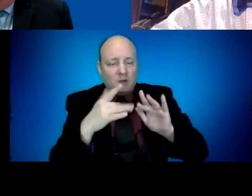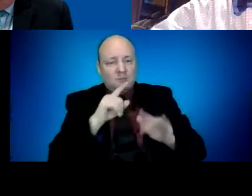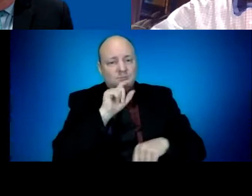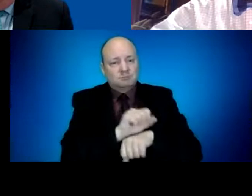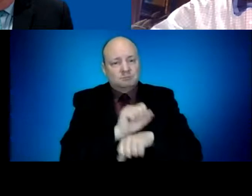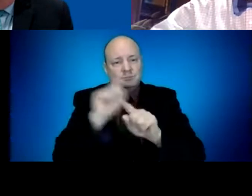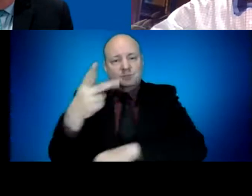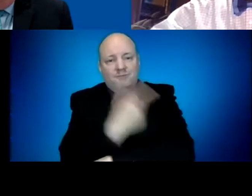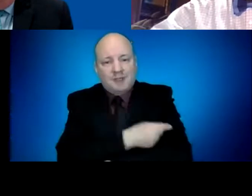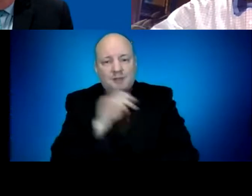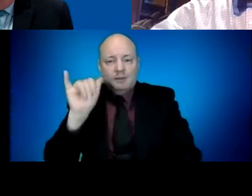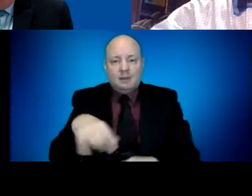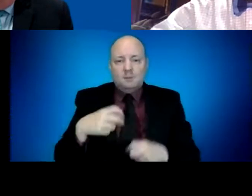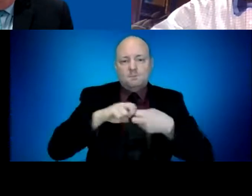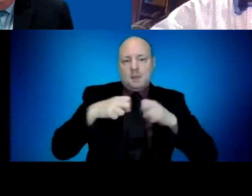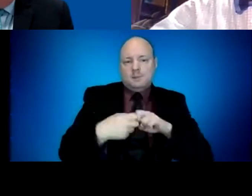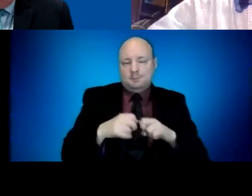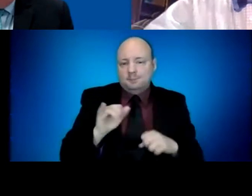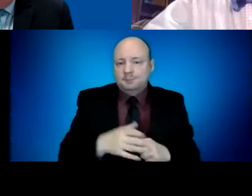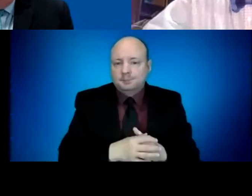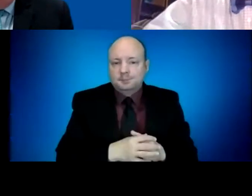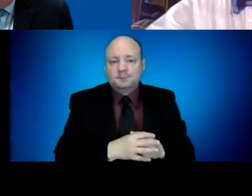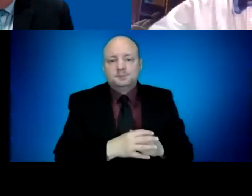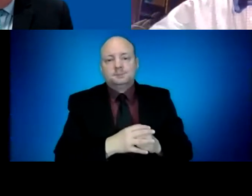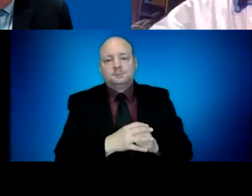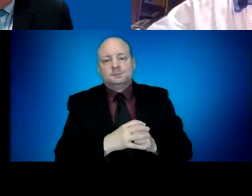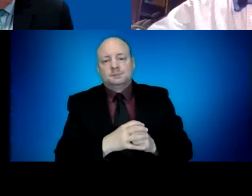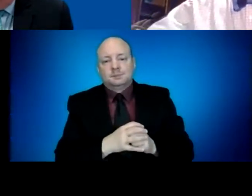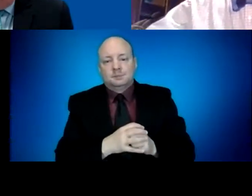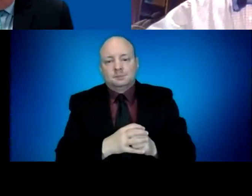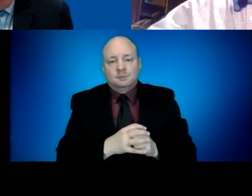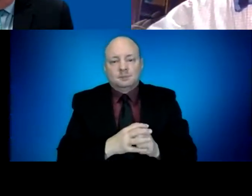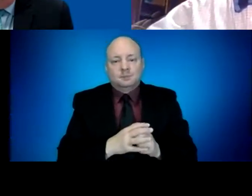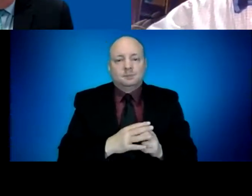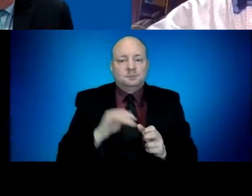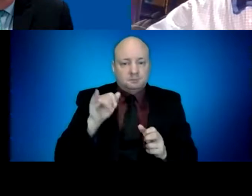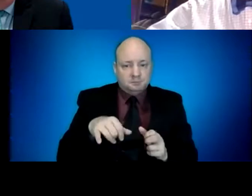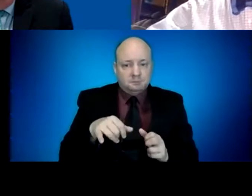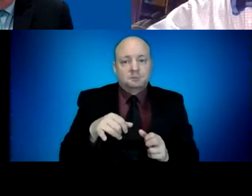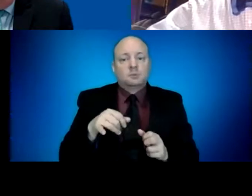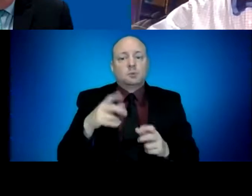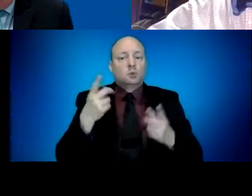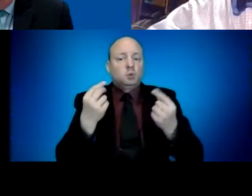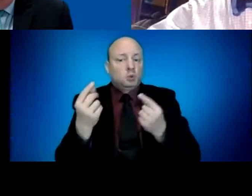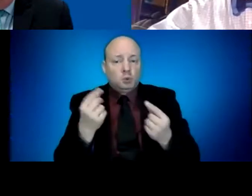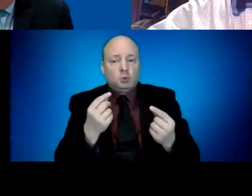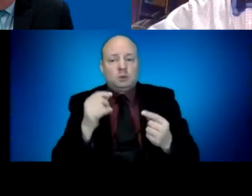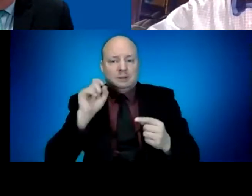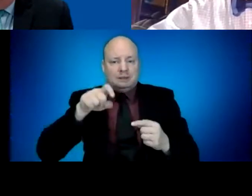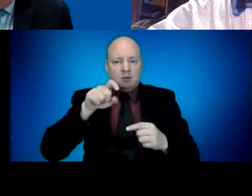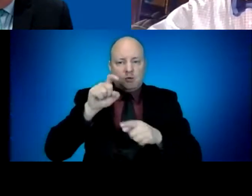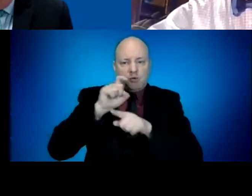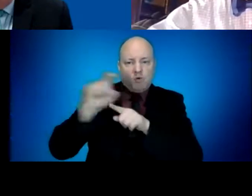you're in your senior population, you're still trying to reach? Yeah, so they can continue to call 2-1-1 and work through 2-1-1 to be referred to the